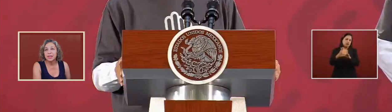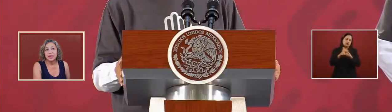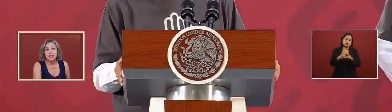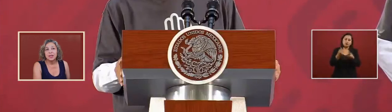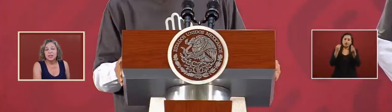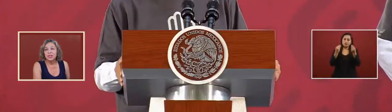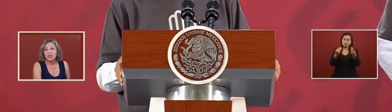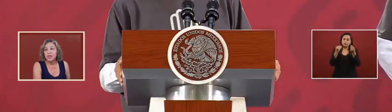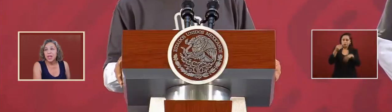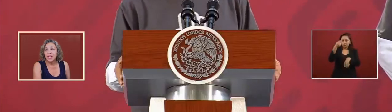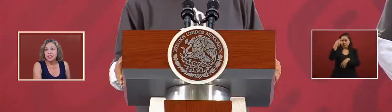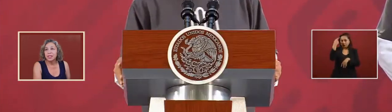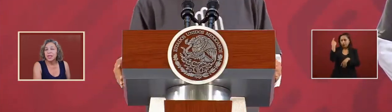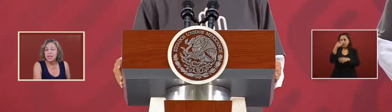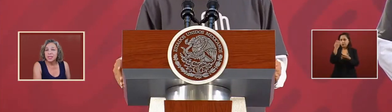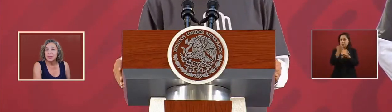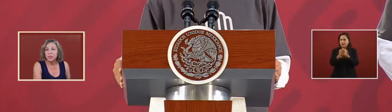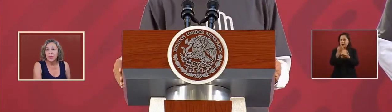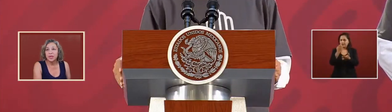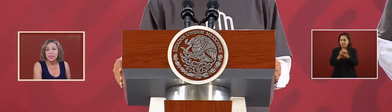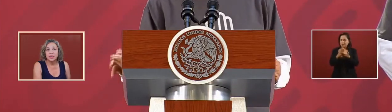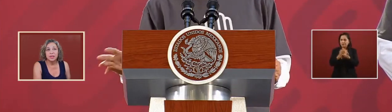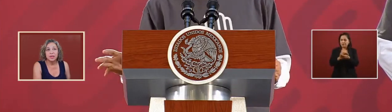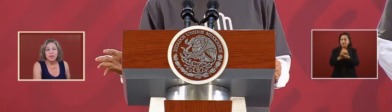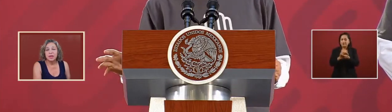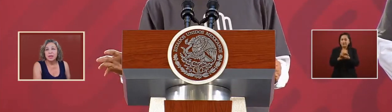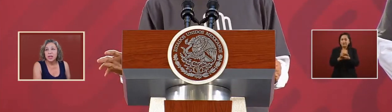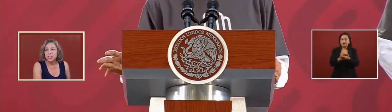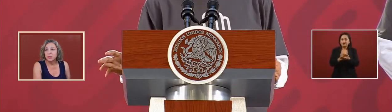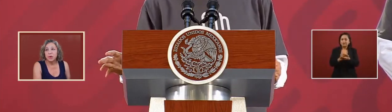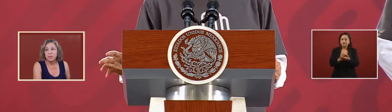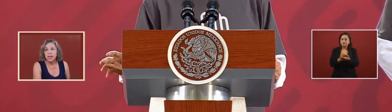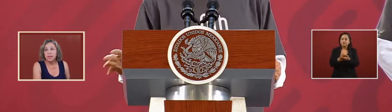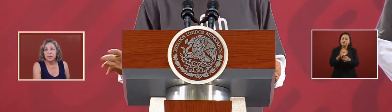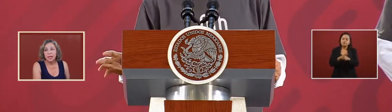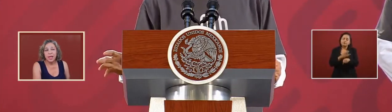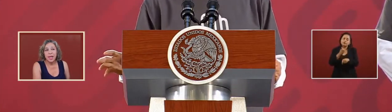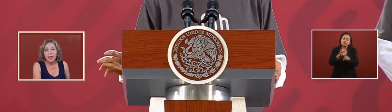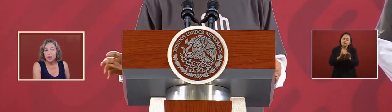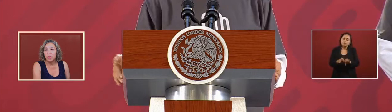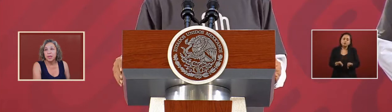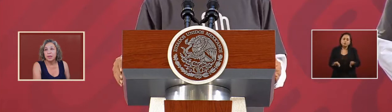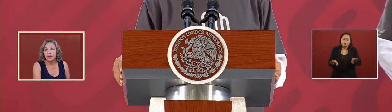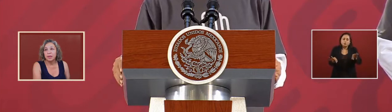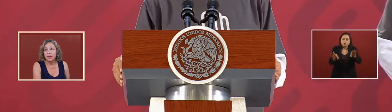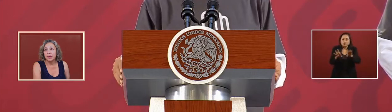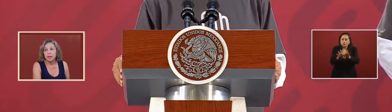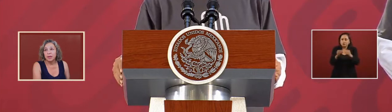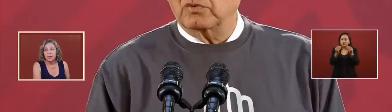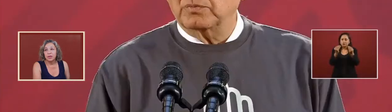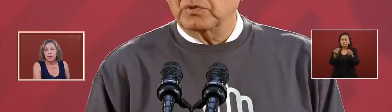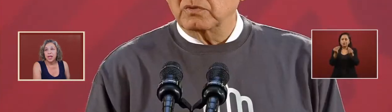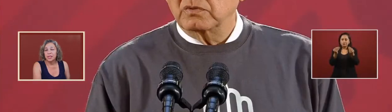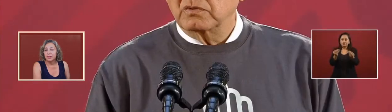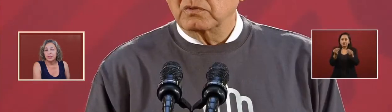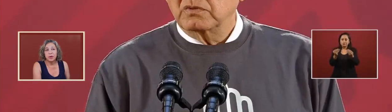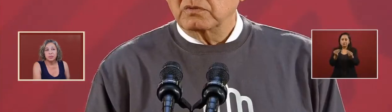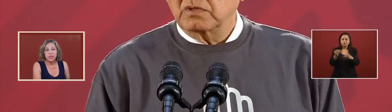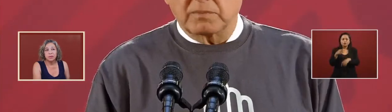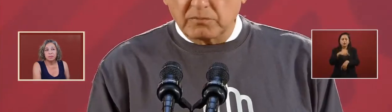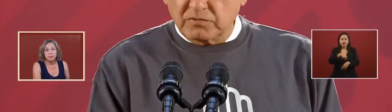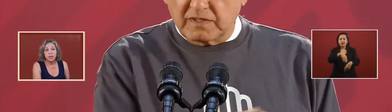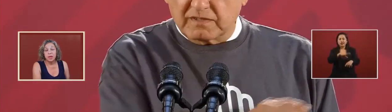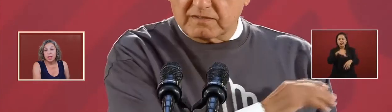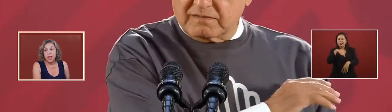so yes it is important not to permit anyone acts of